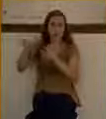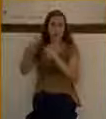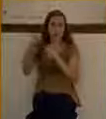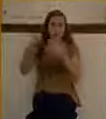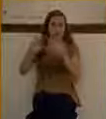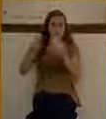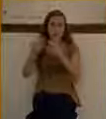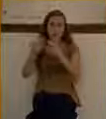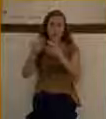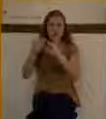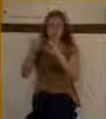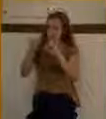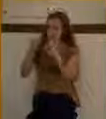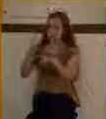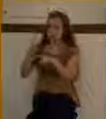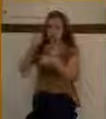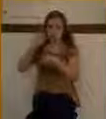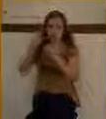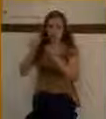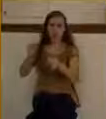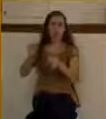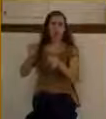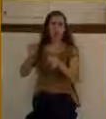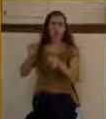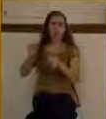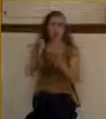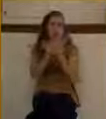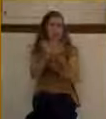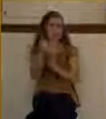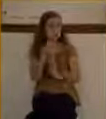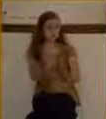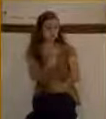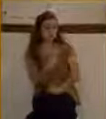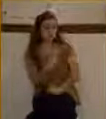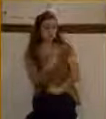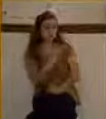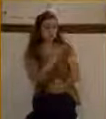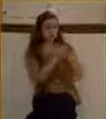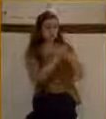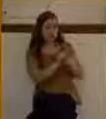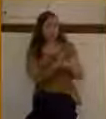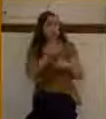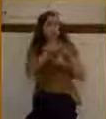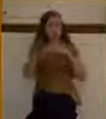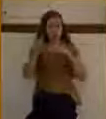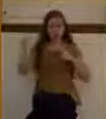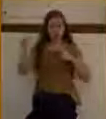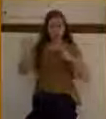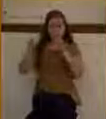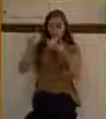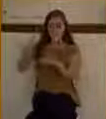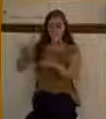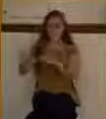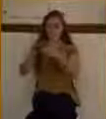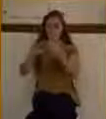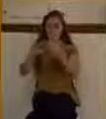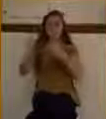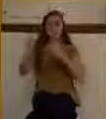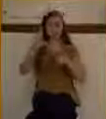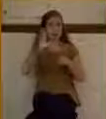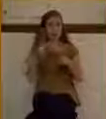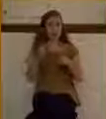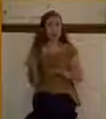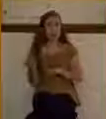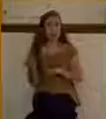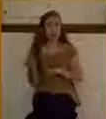And the disciples were amazed by that because he had just told them, when I go to Jerusalem, I'm going to die. And I told you, if I knew that me going